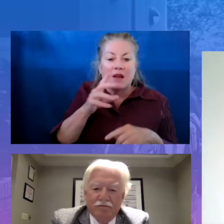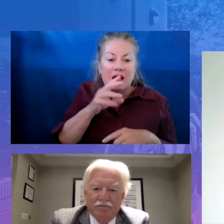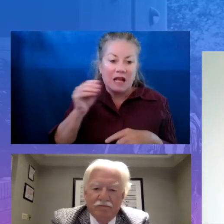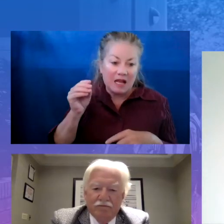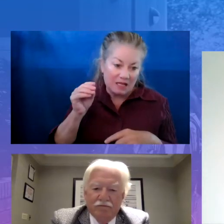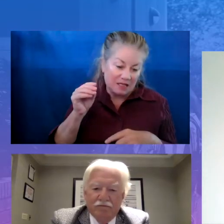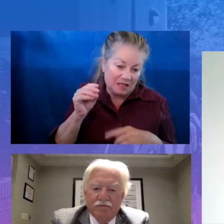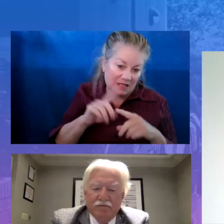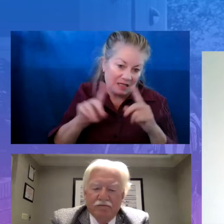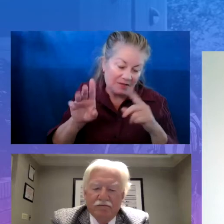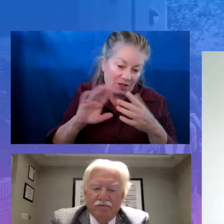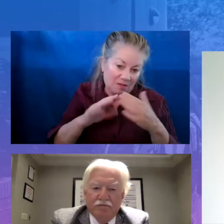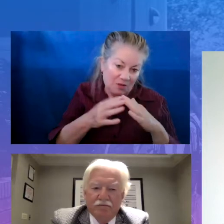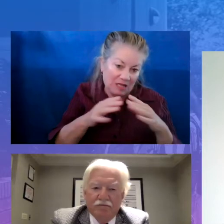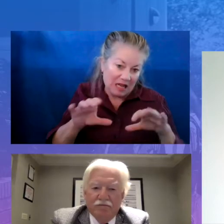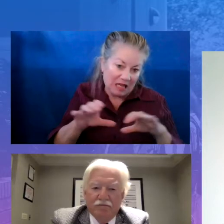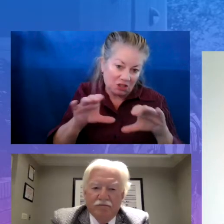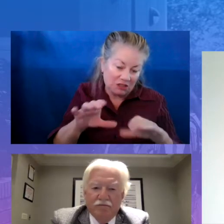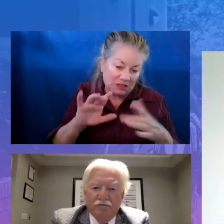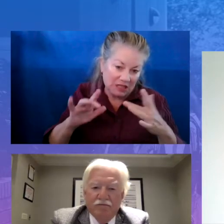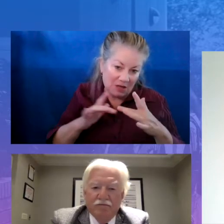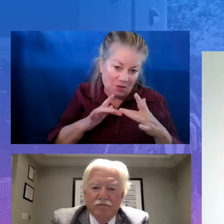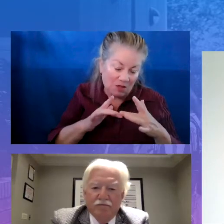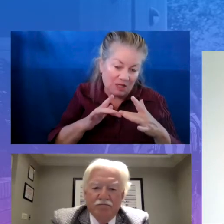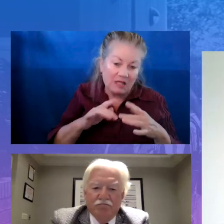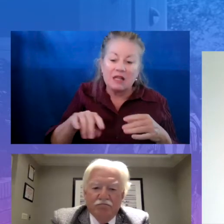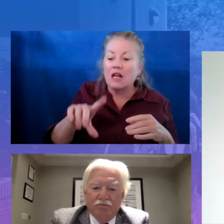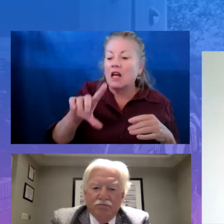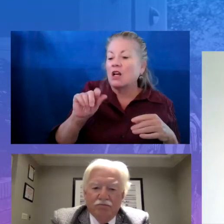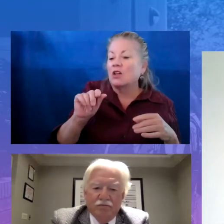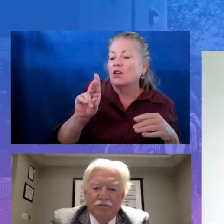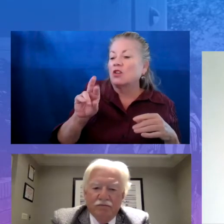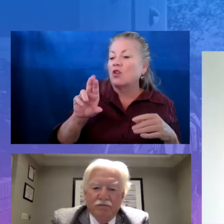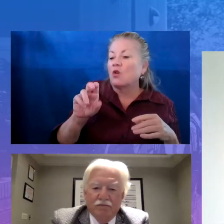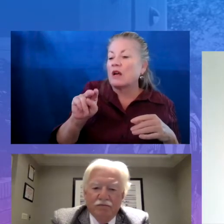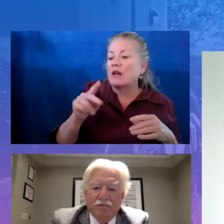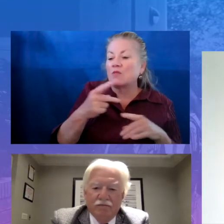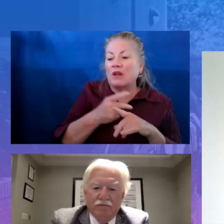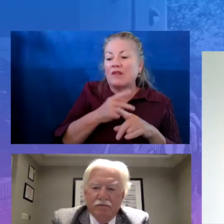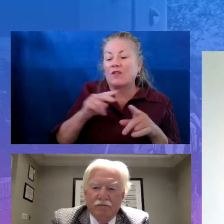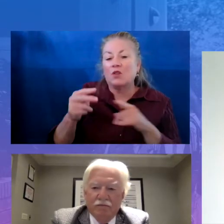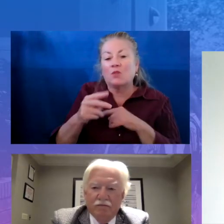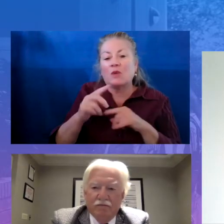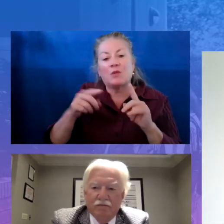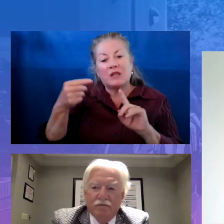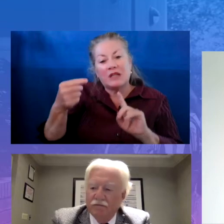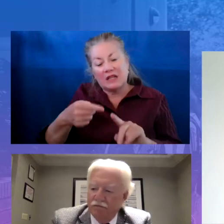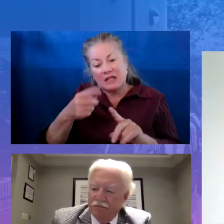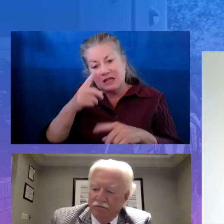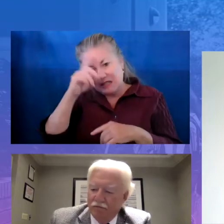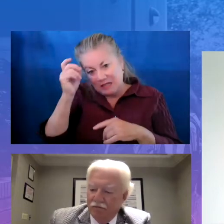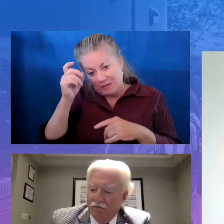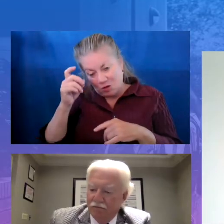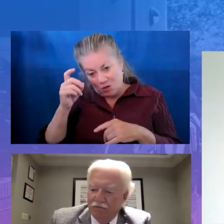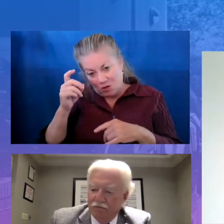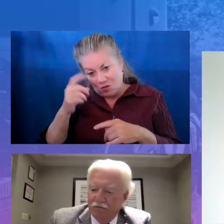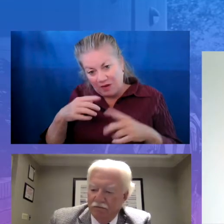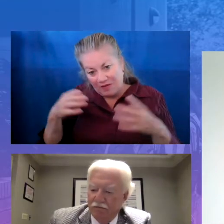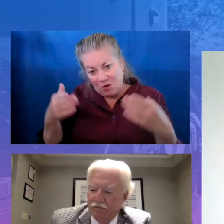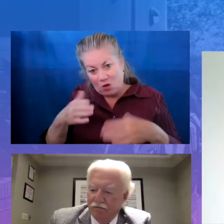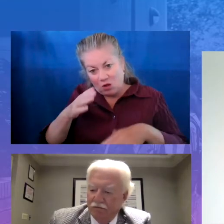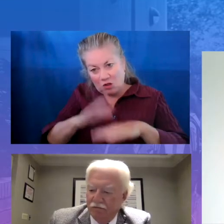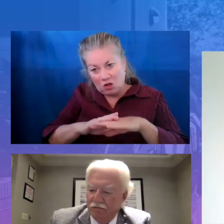action networks that Lauren previewed. But particularly in the summertime, we've focused on our summer